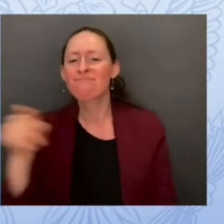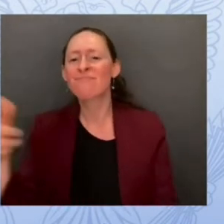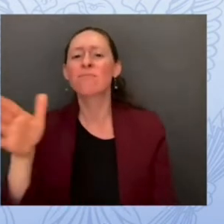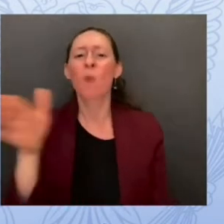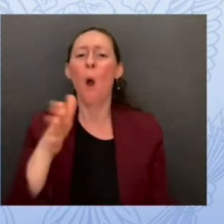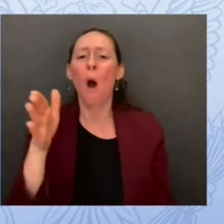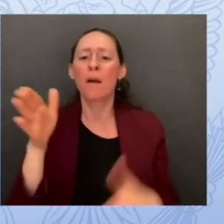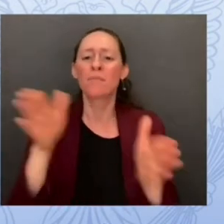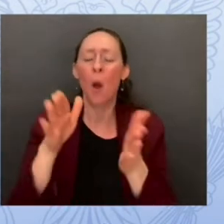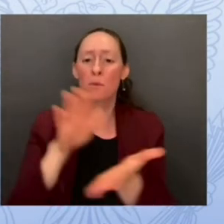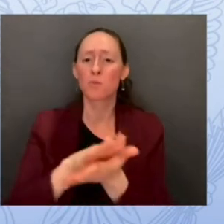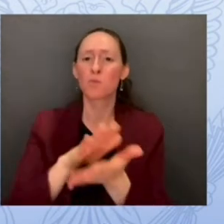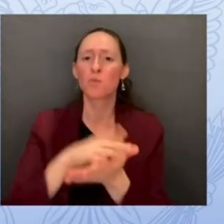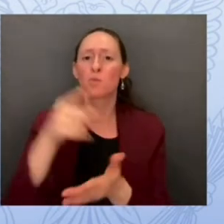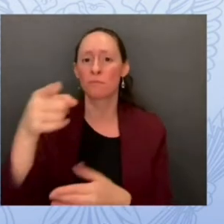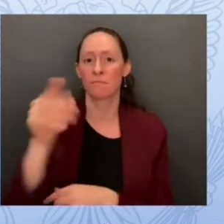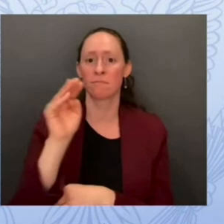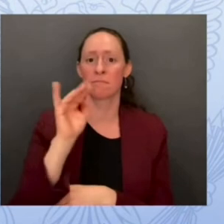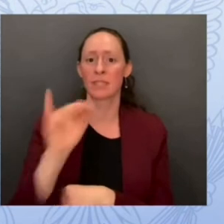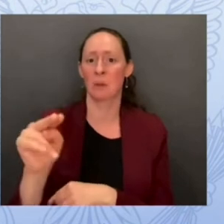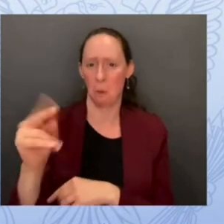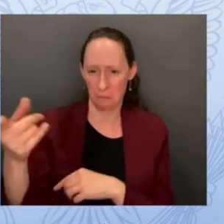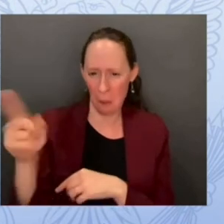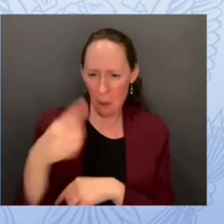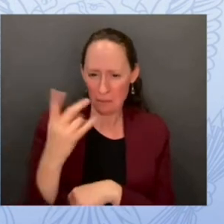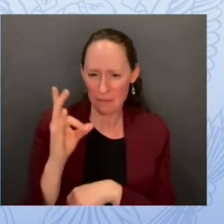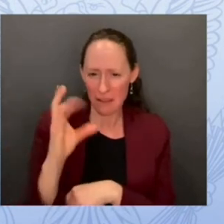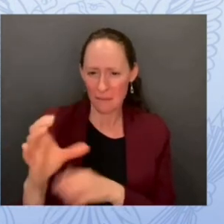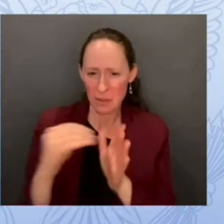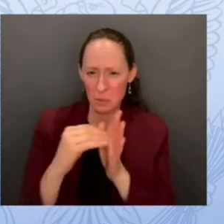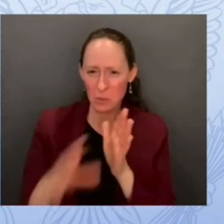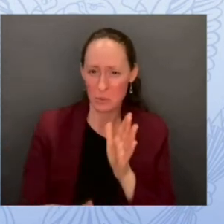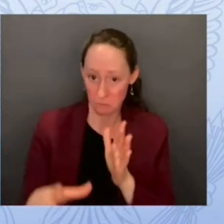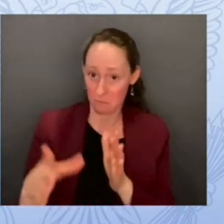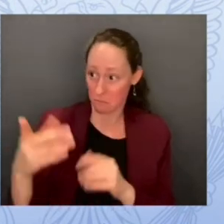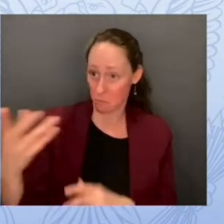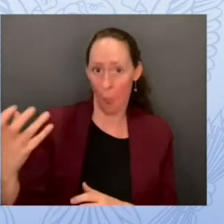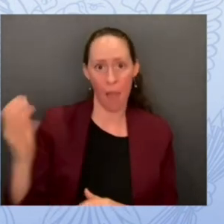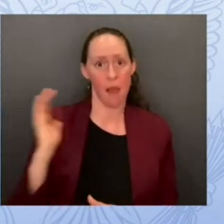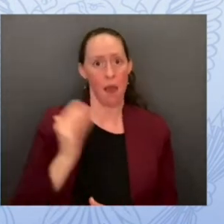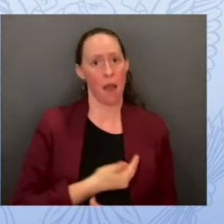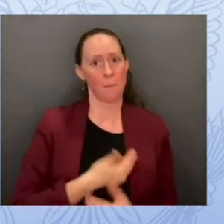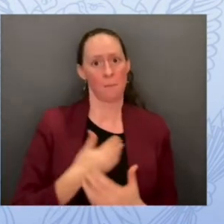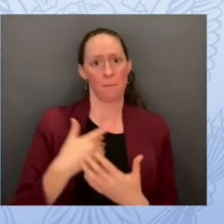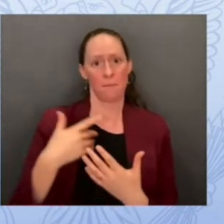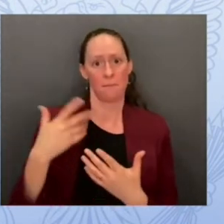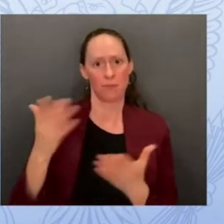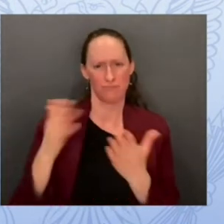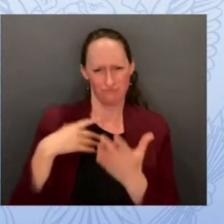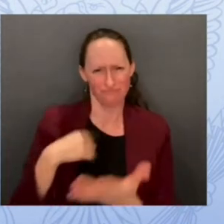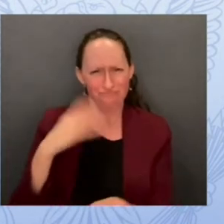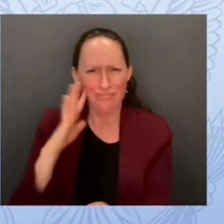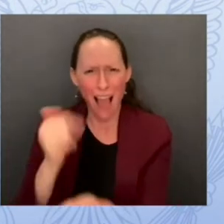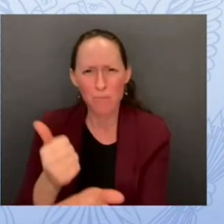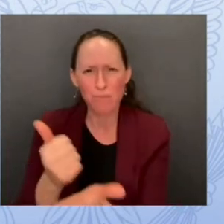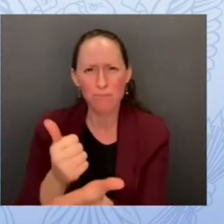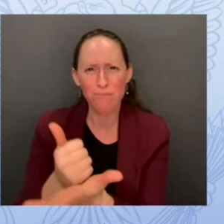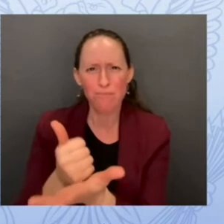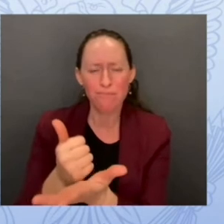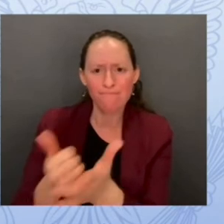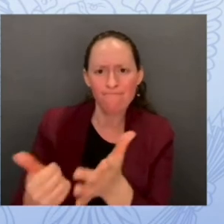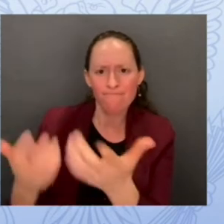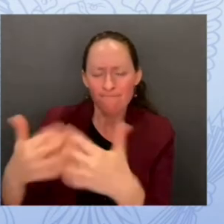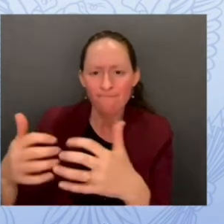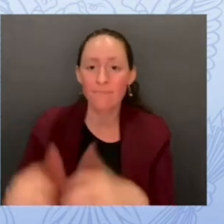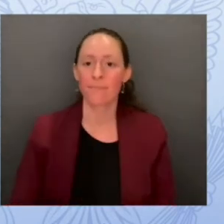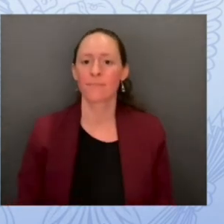students to apply for our services so we'll be contacting them to get them going um eligible organizations will benefit from email protection which